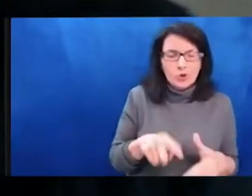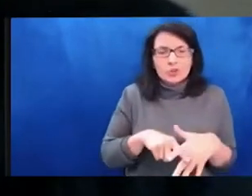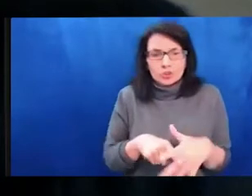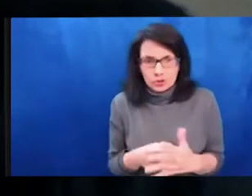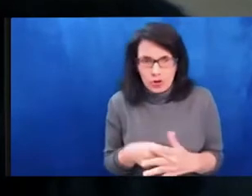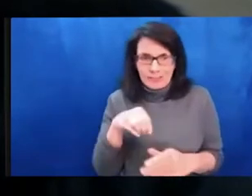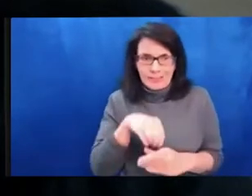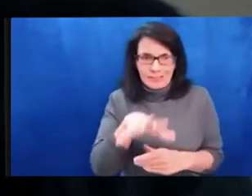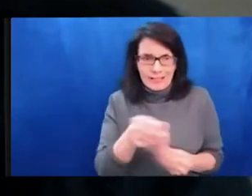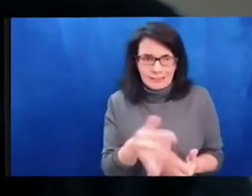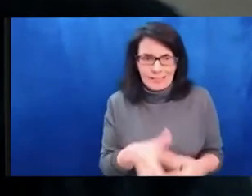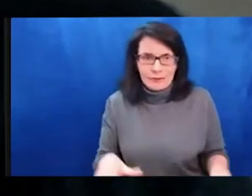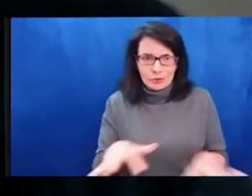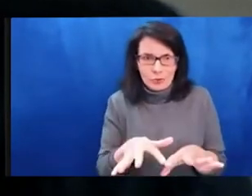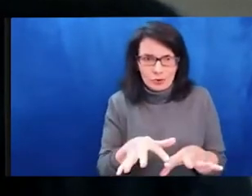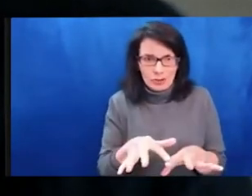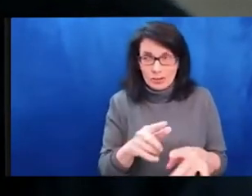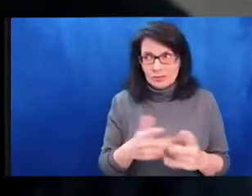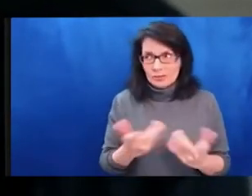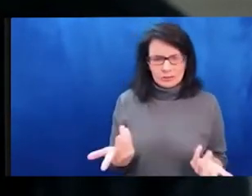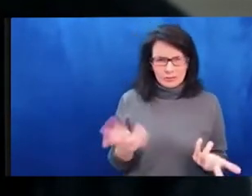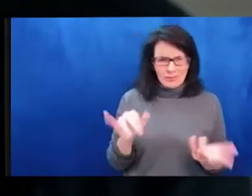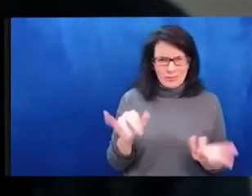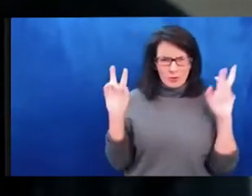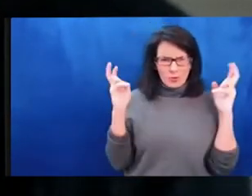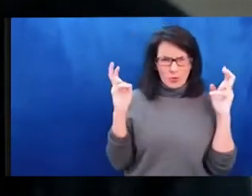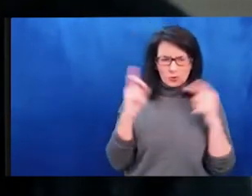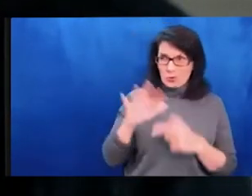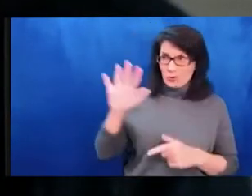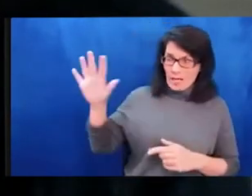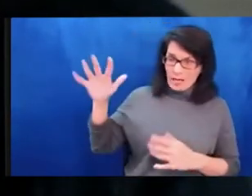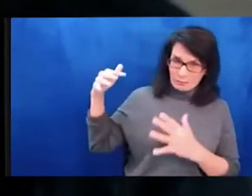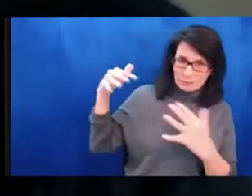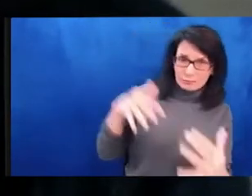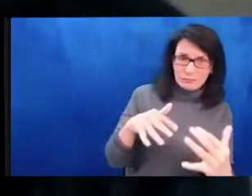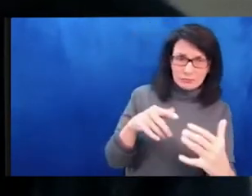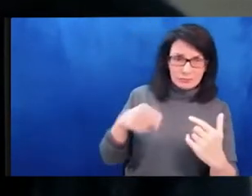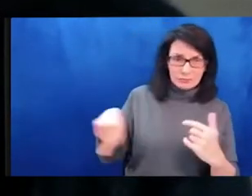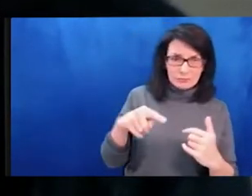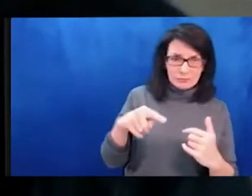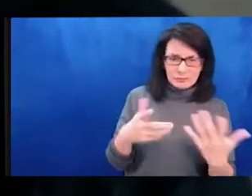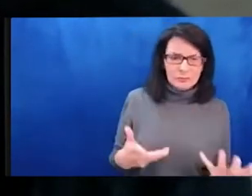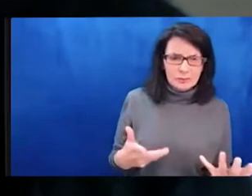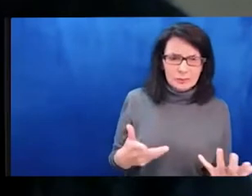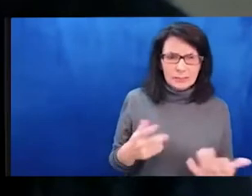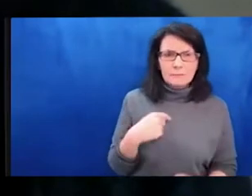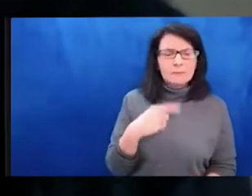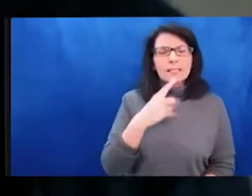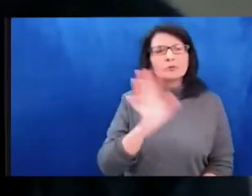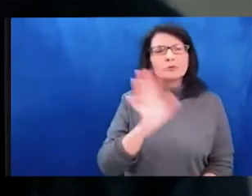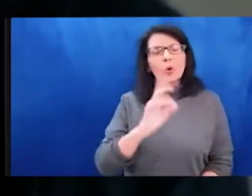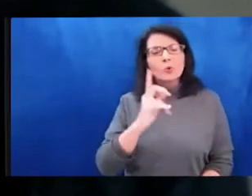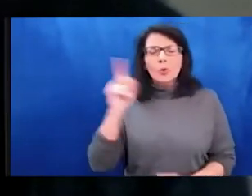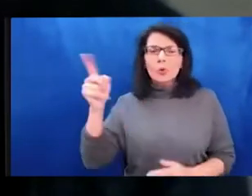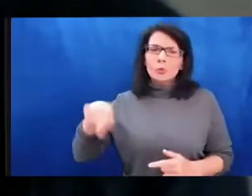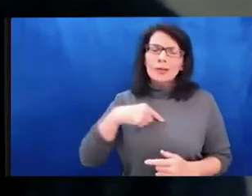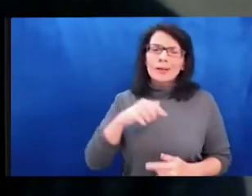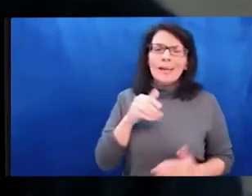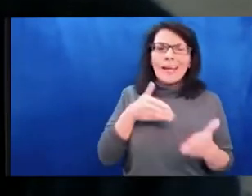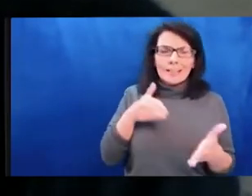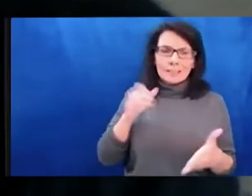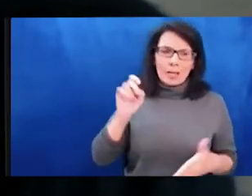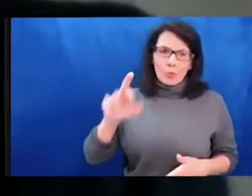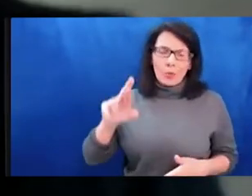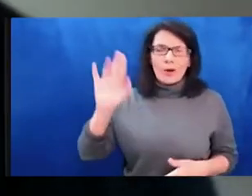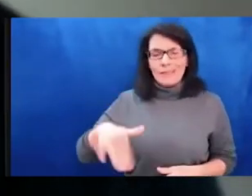Russia's special military operation is to stop any war that could take place on Ukrainian territory or that could